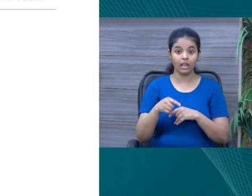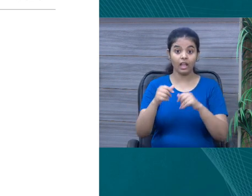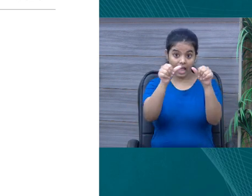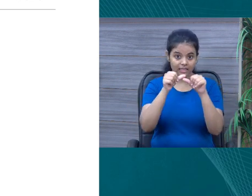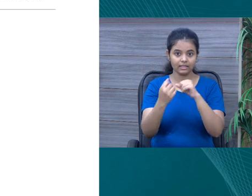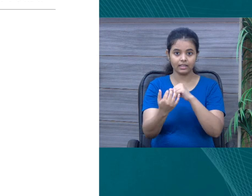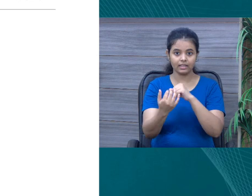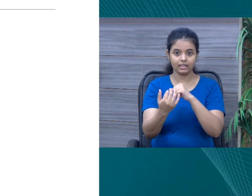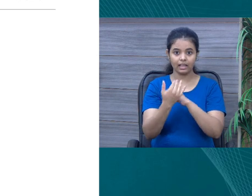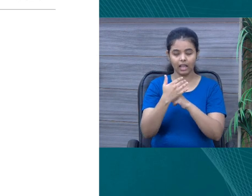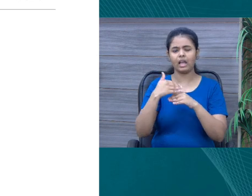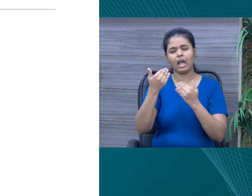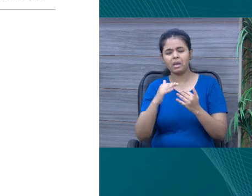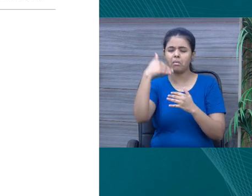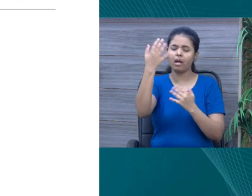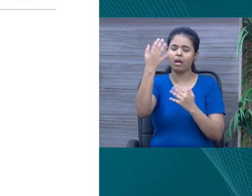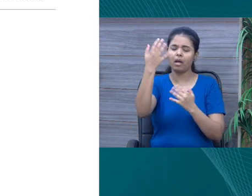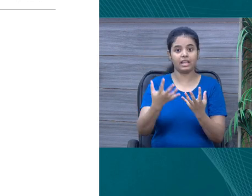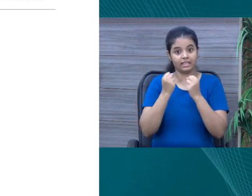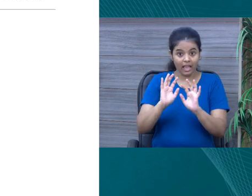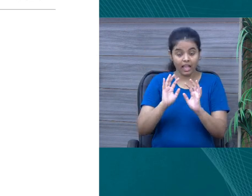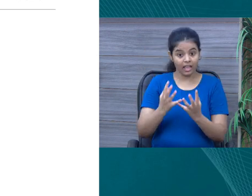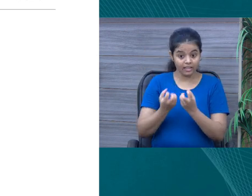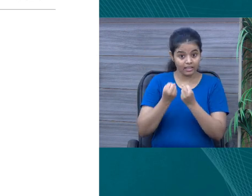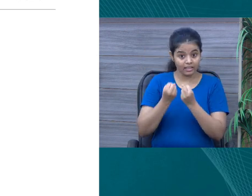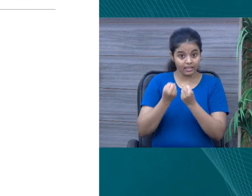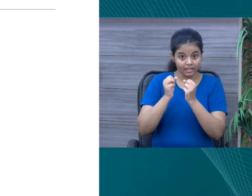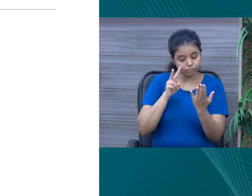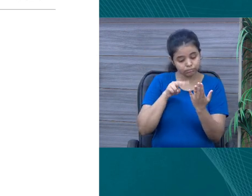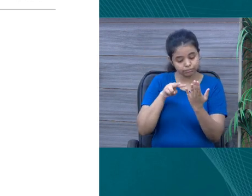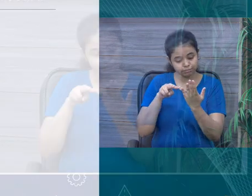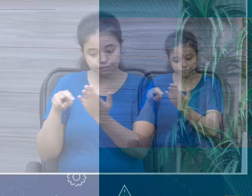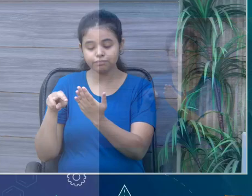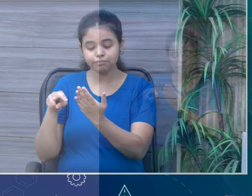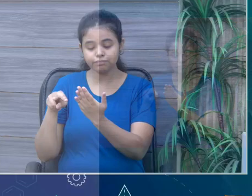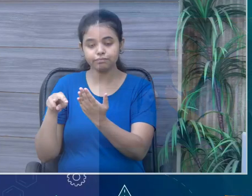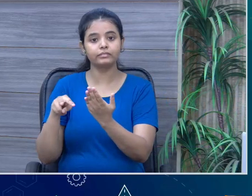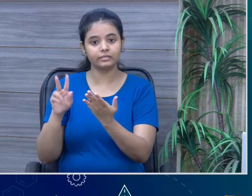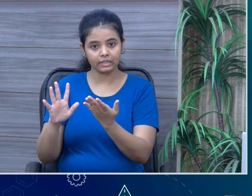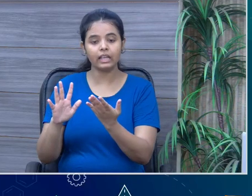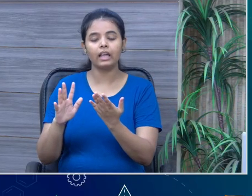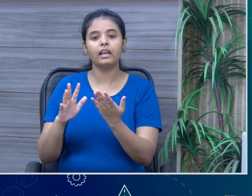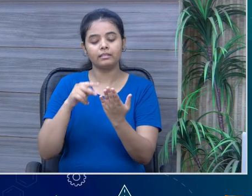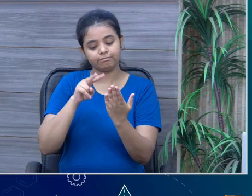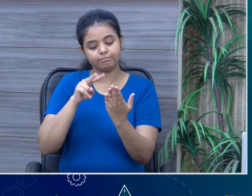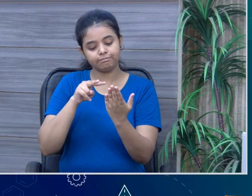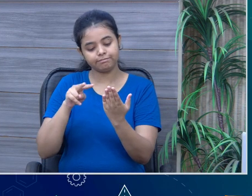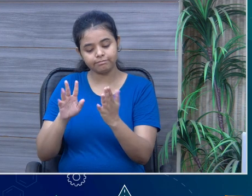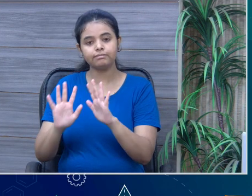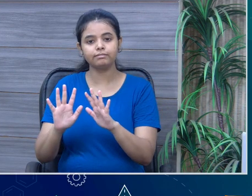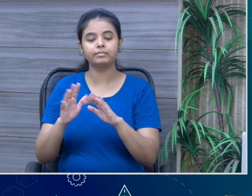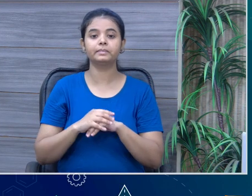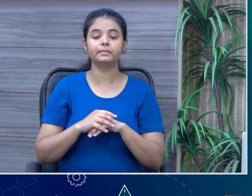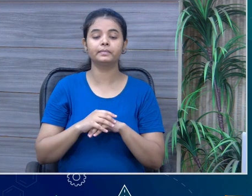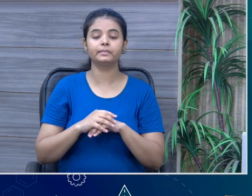answers every now and then, but one of the answers we would like to say, that there's